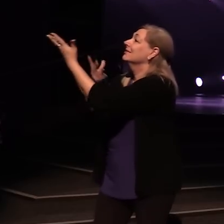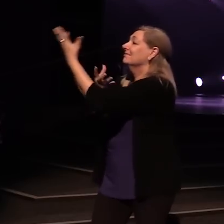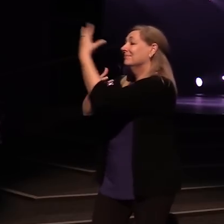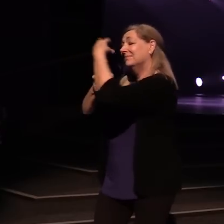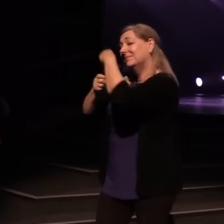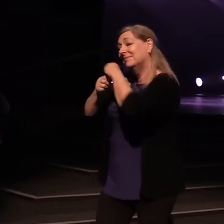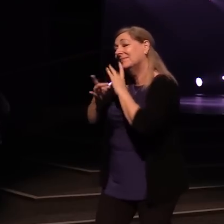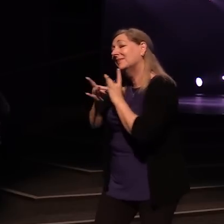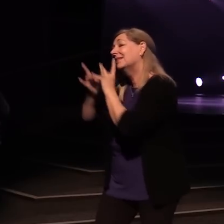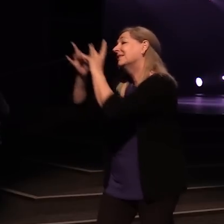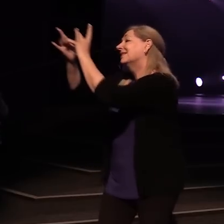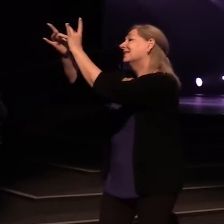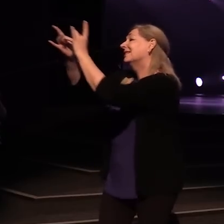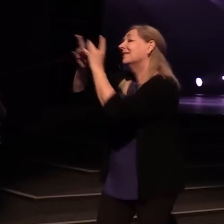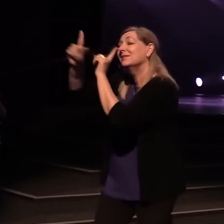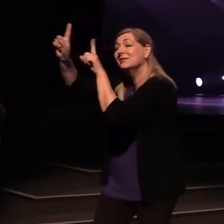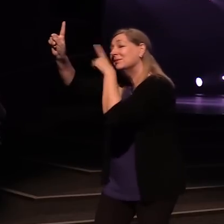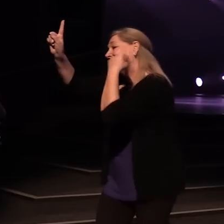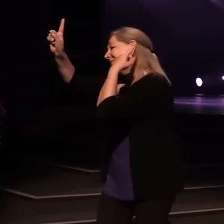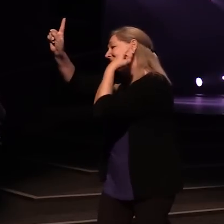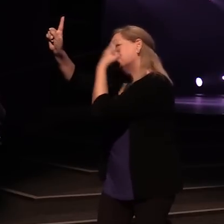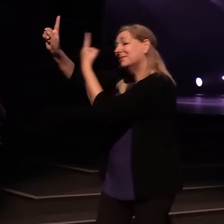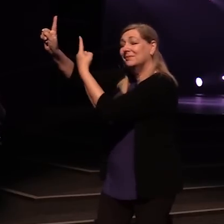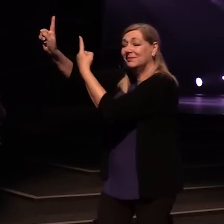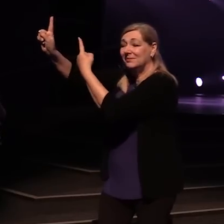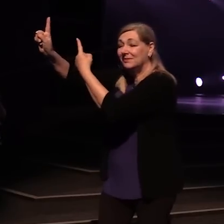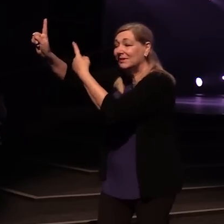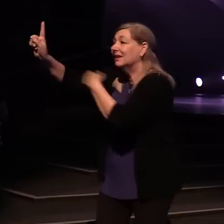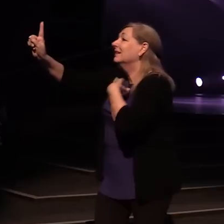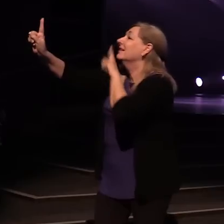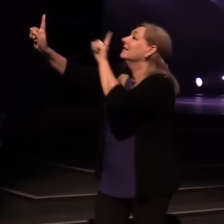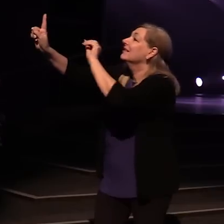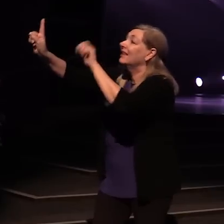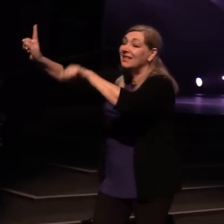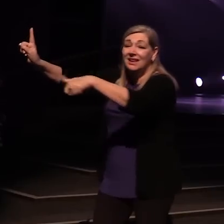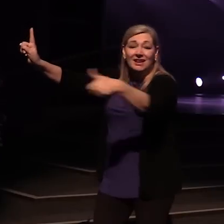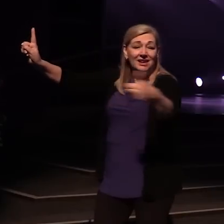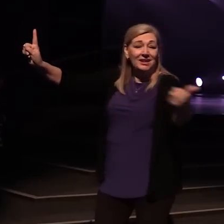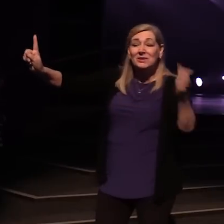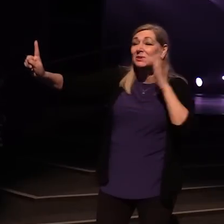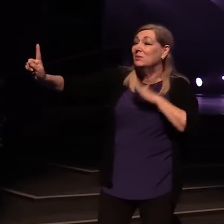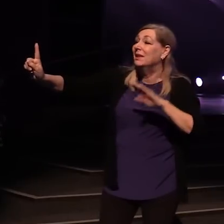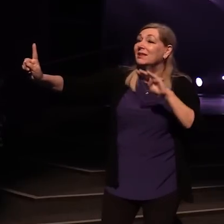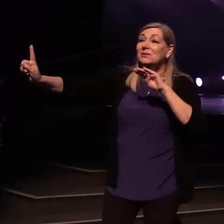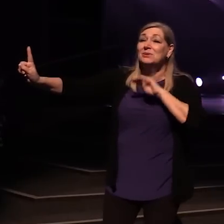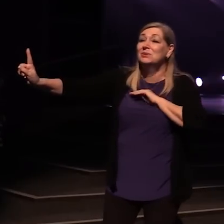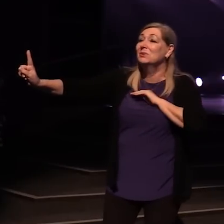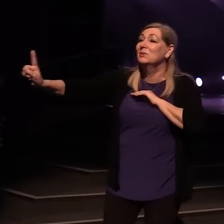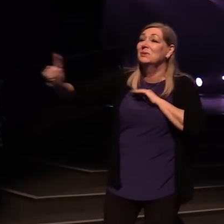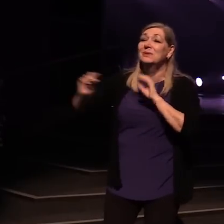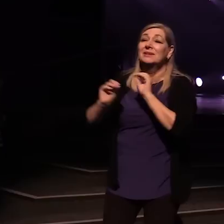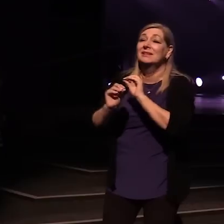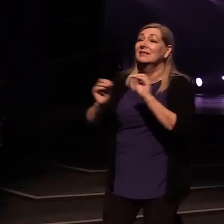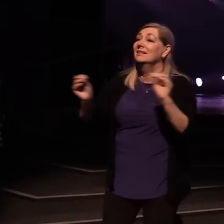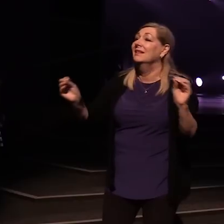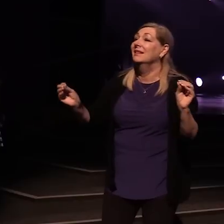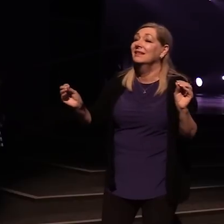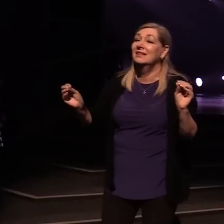and nothing else, and nothing else will do.